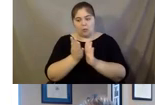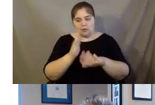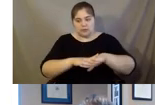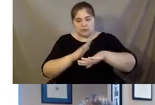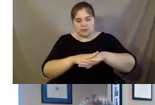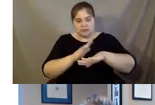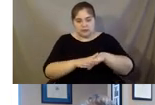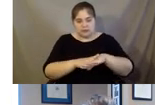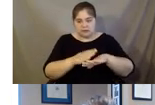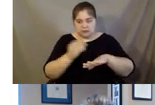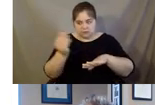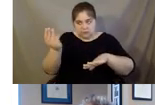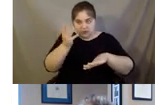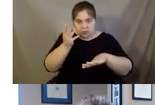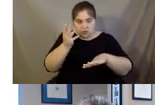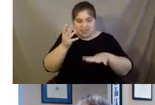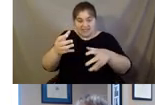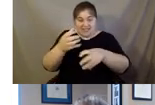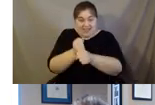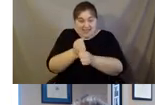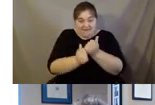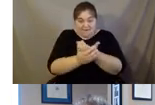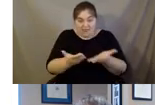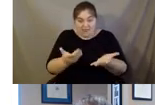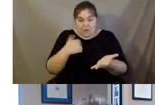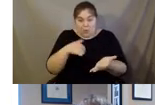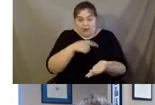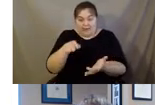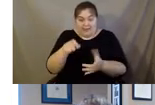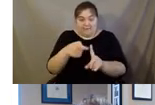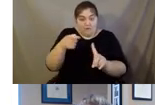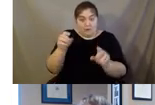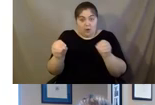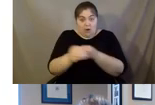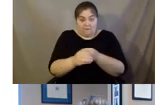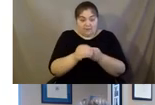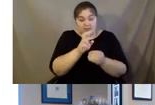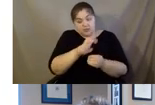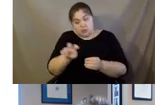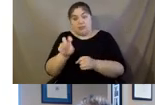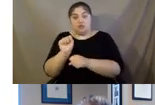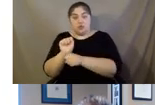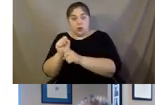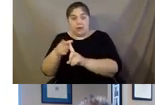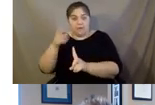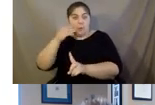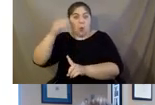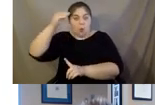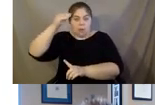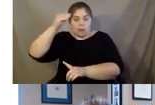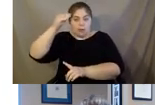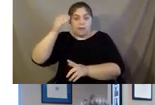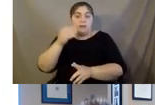essentially grab what we needed to go home and do our work from home. Now, luckily, we were on our